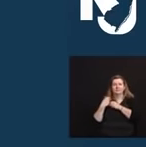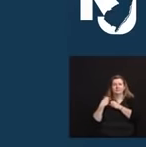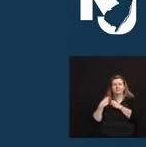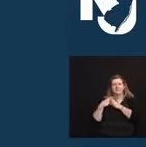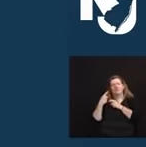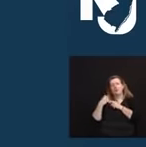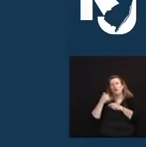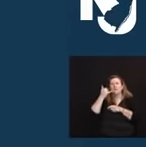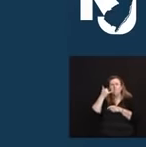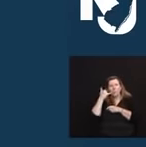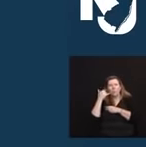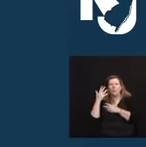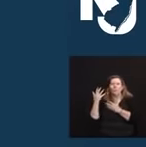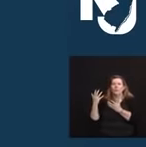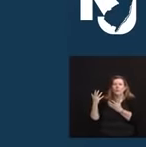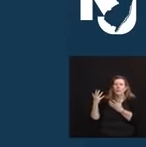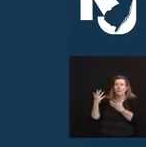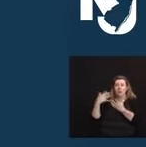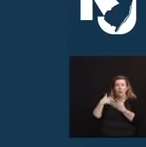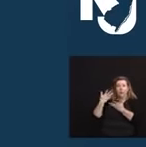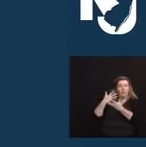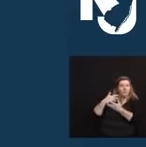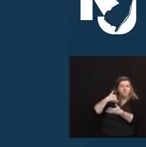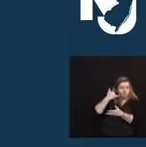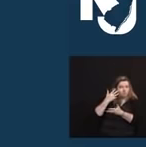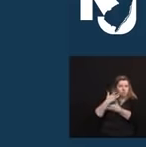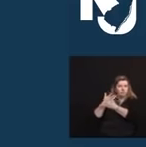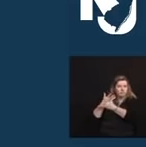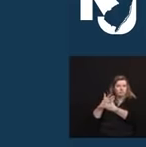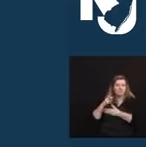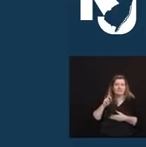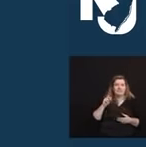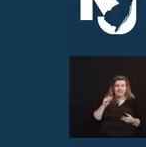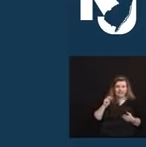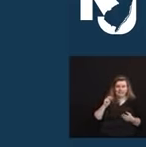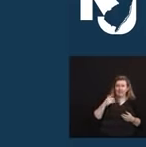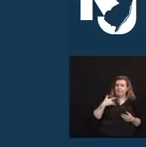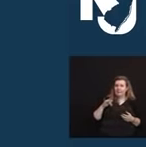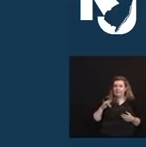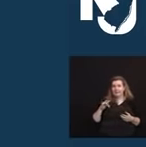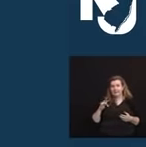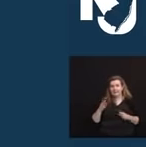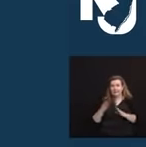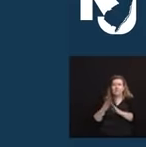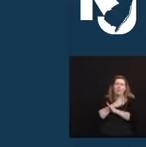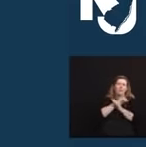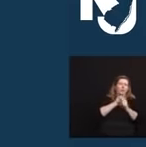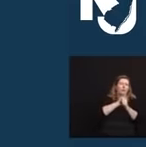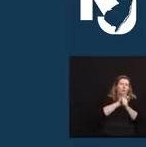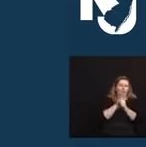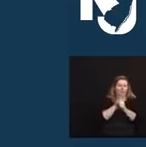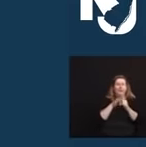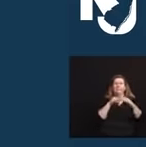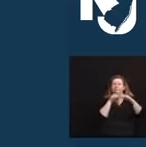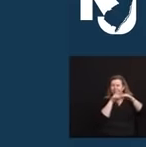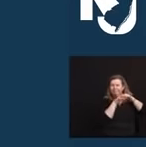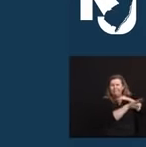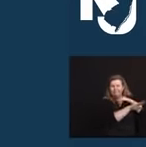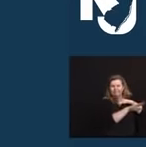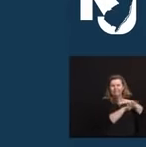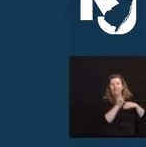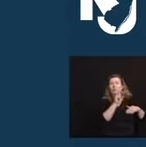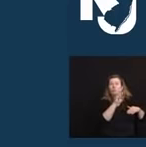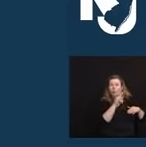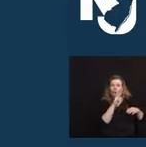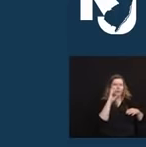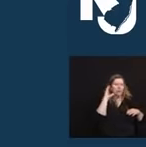for most of the past three years, Dan and I will go in to do the radio version of Ask the Governor program from WBGO studios, and Chris